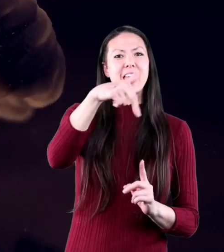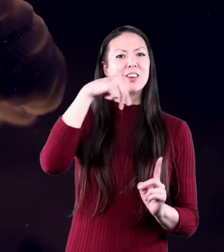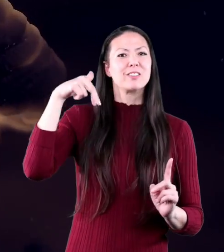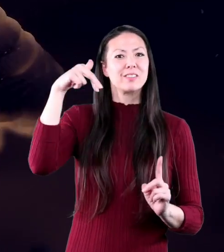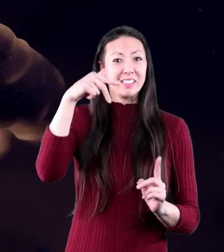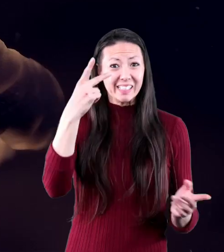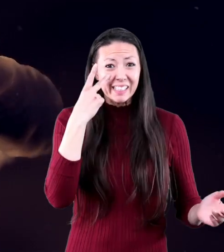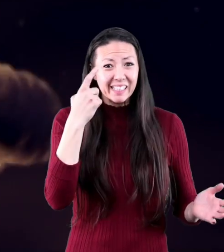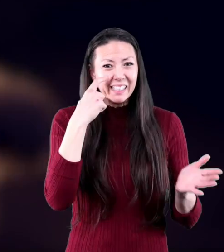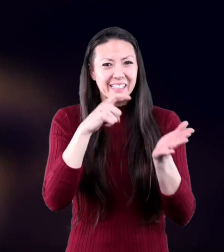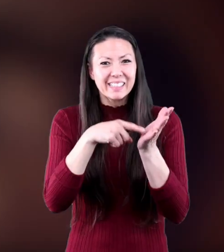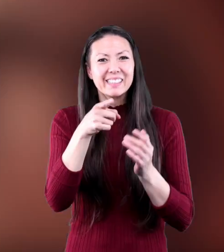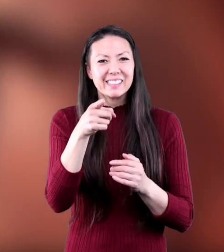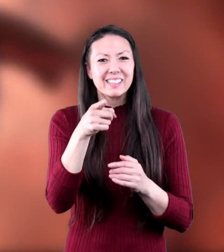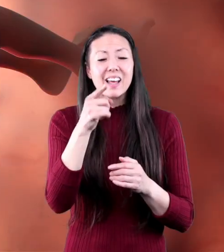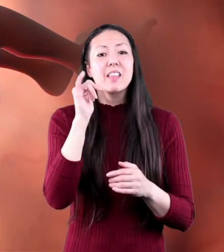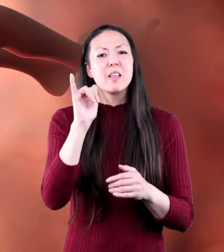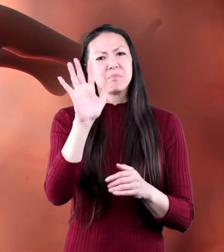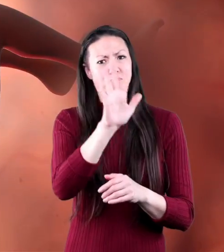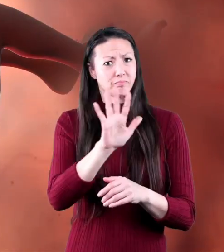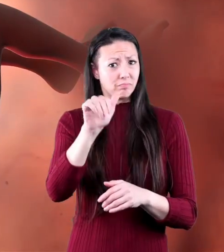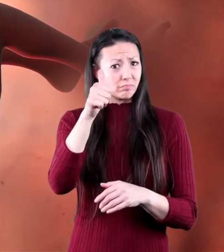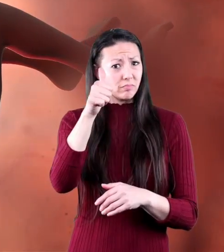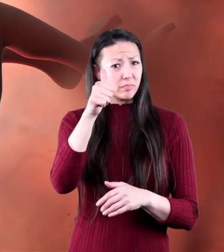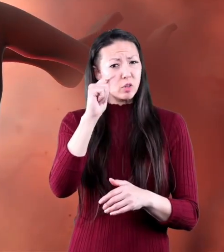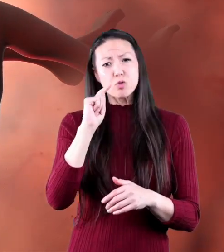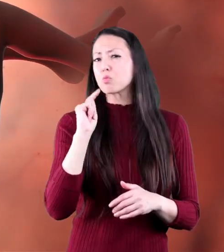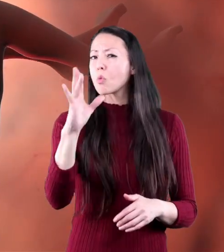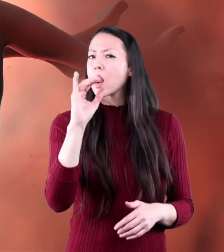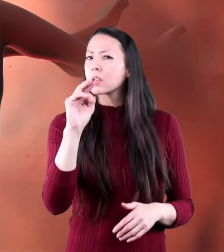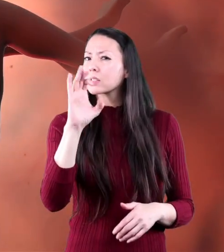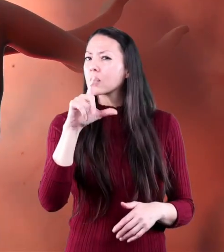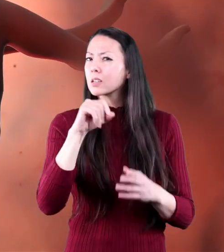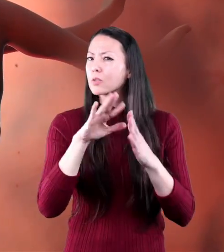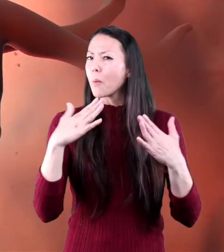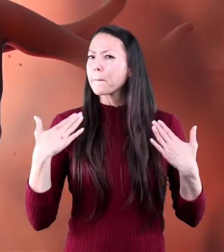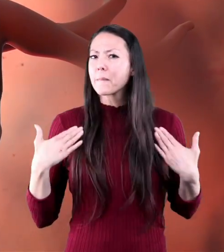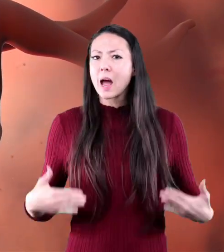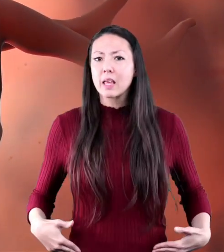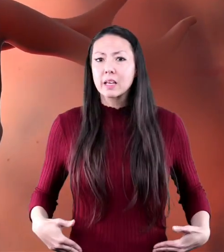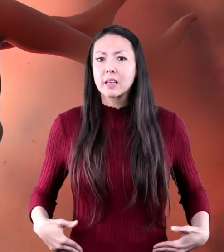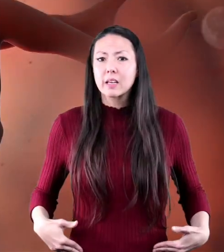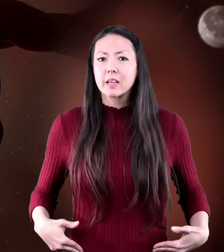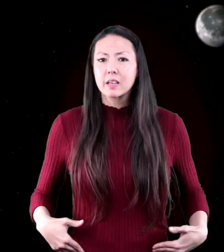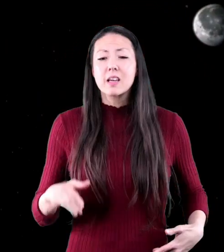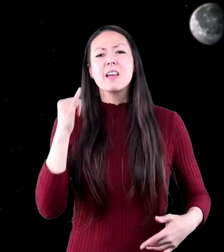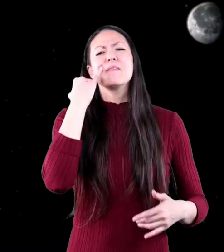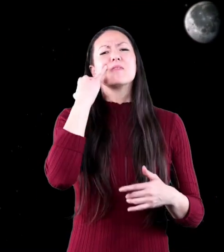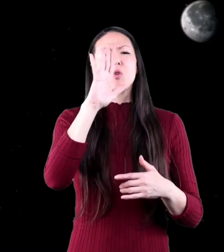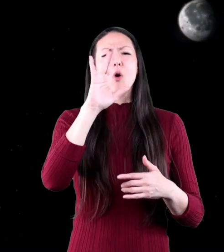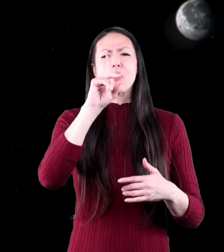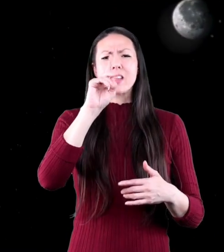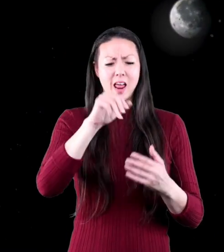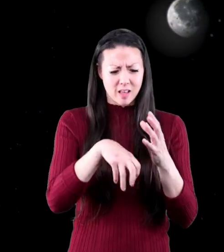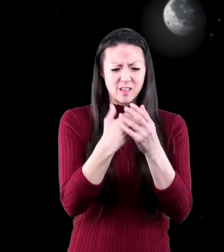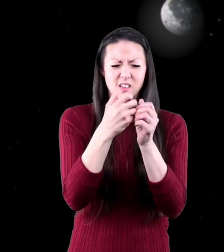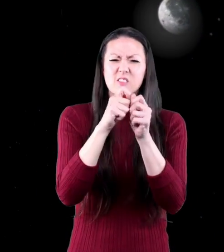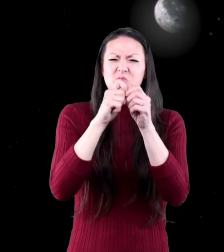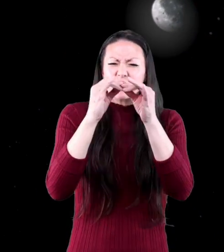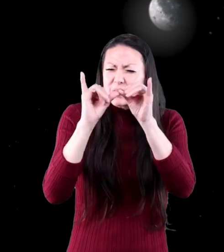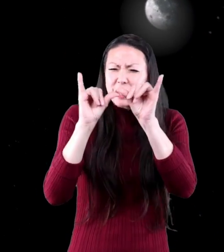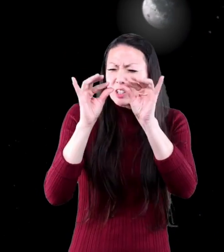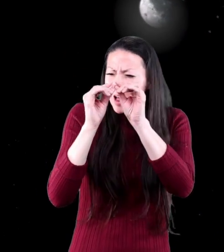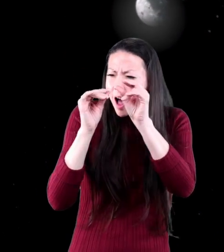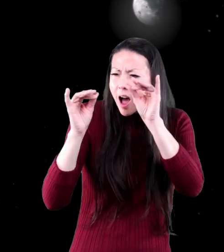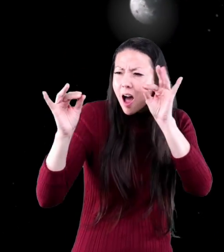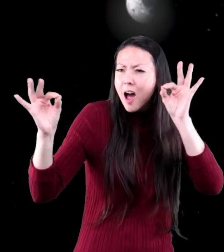Do you see it? You have approximately 10 trillion cells in your body. And if you were to stretch out all your DNA